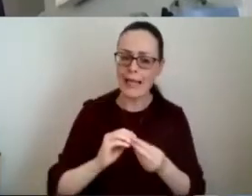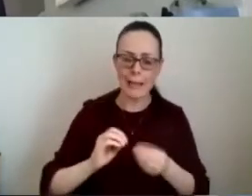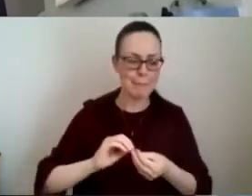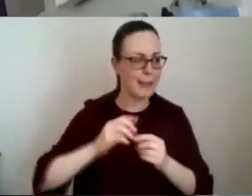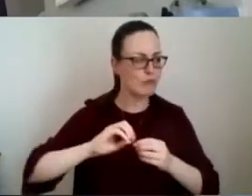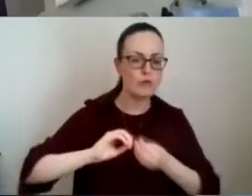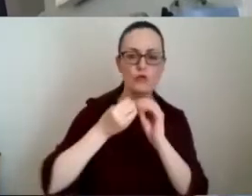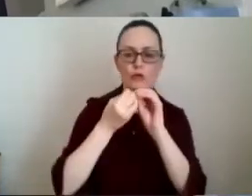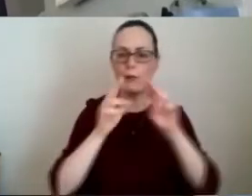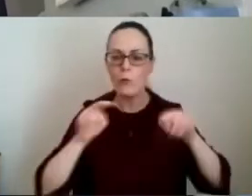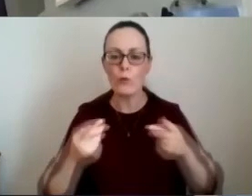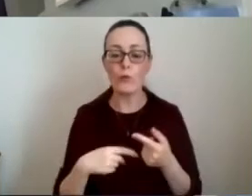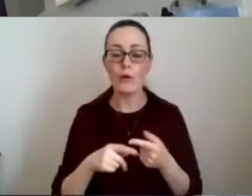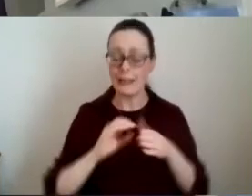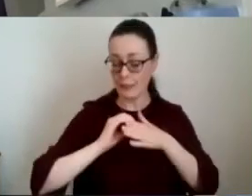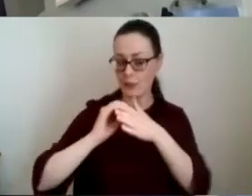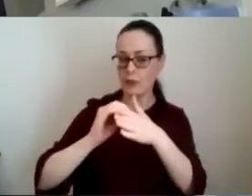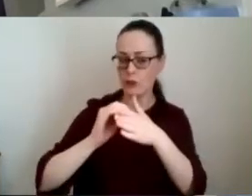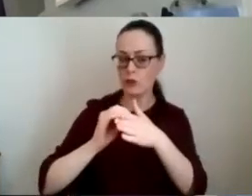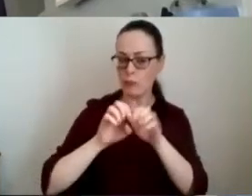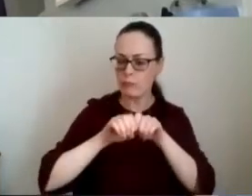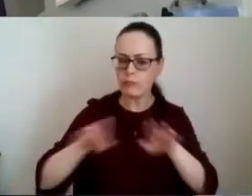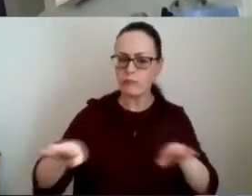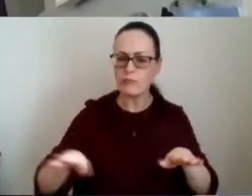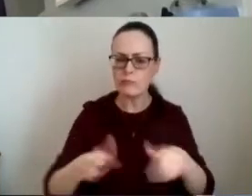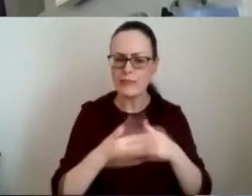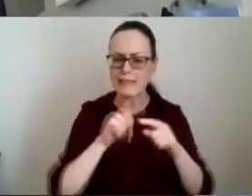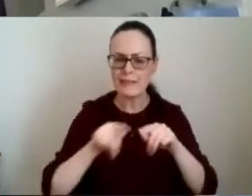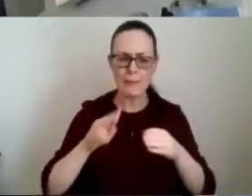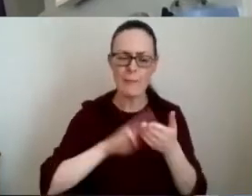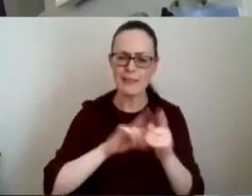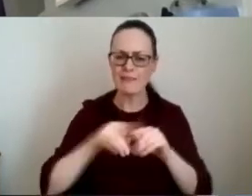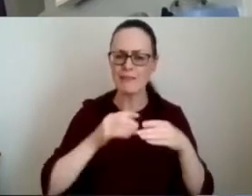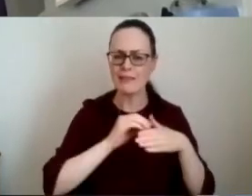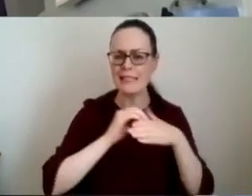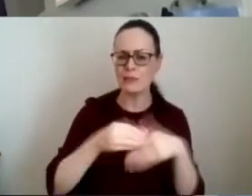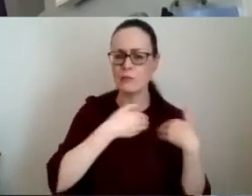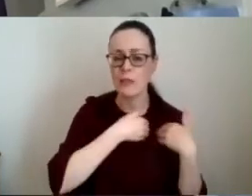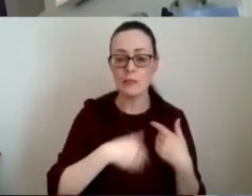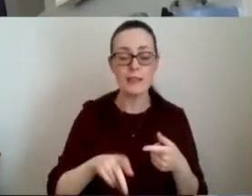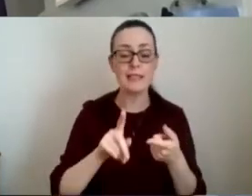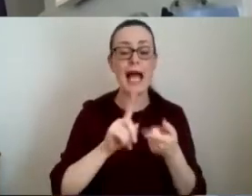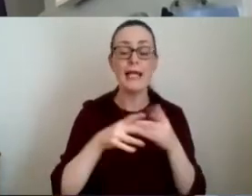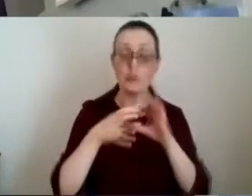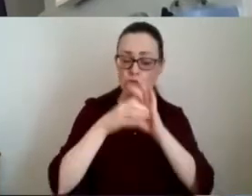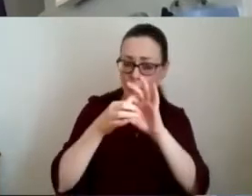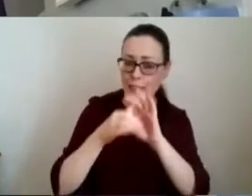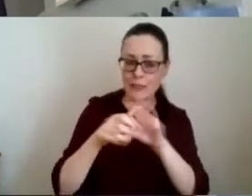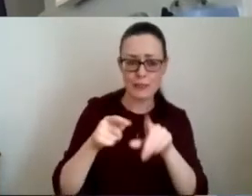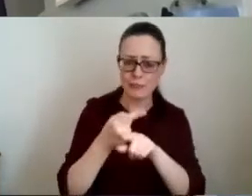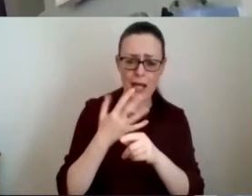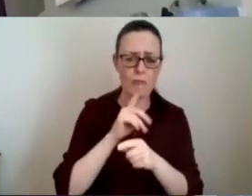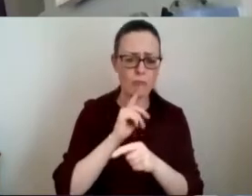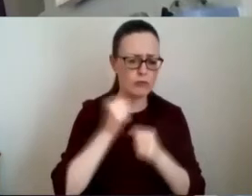leadership is distributed across members and relationships between members are defined by reciprocity